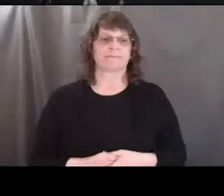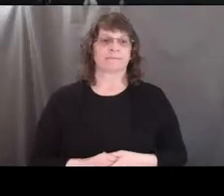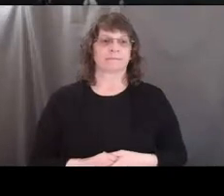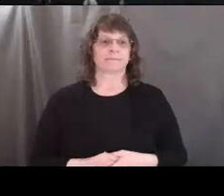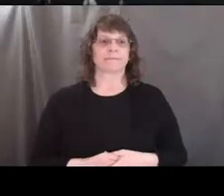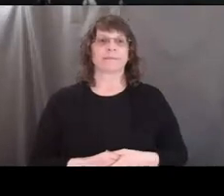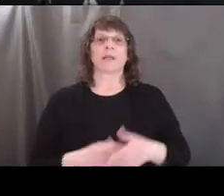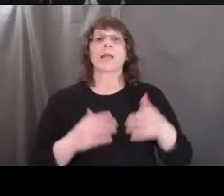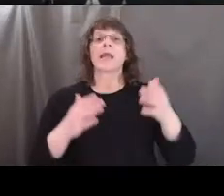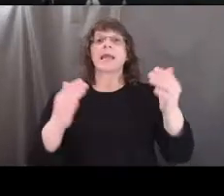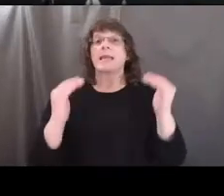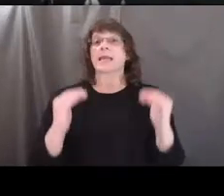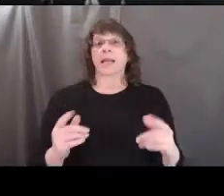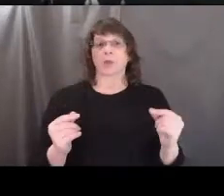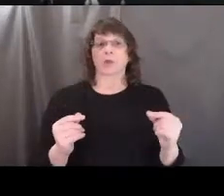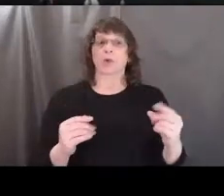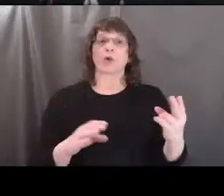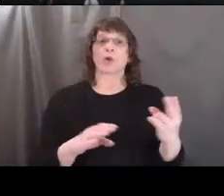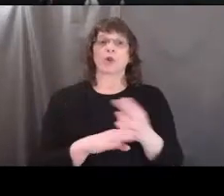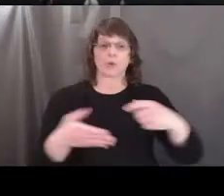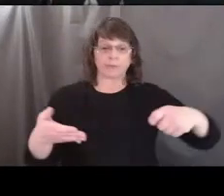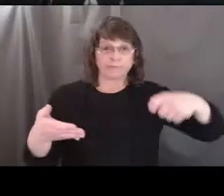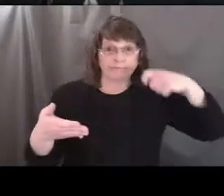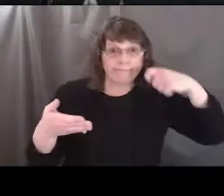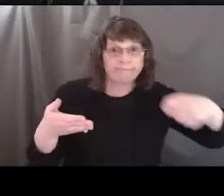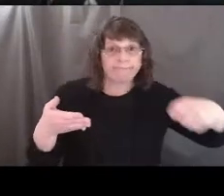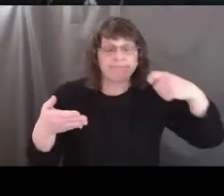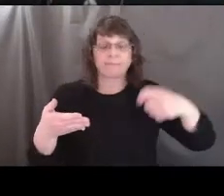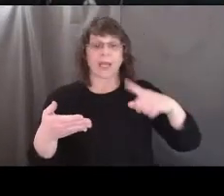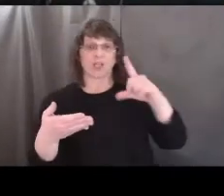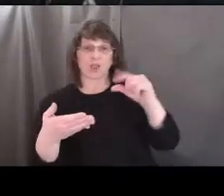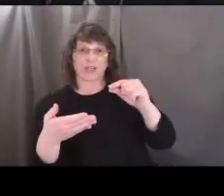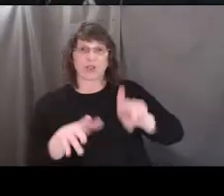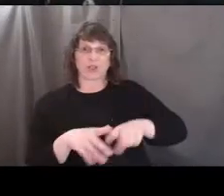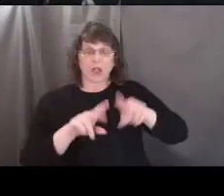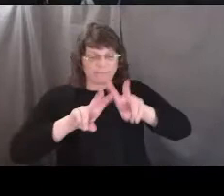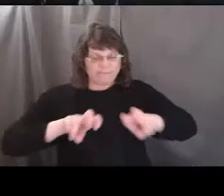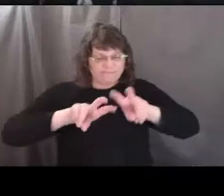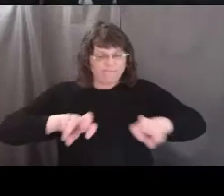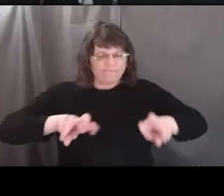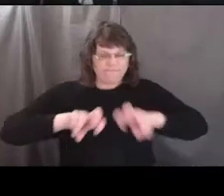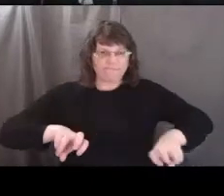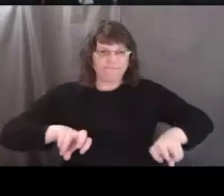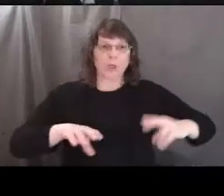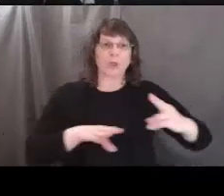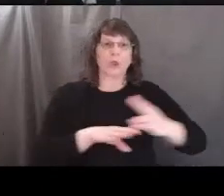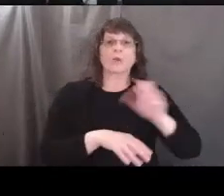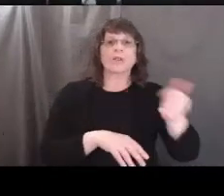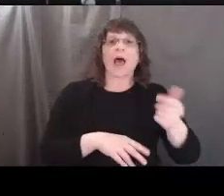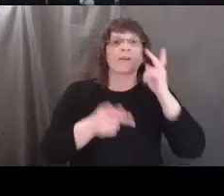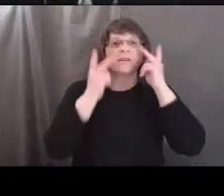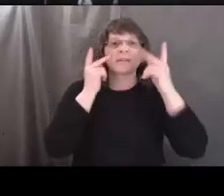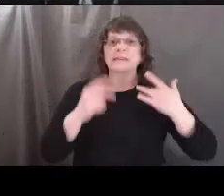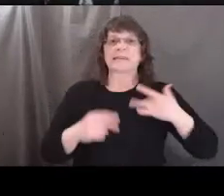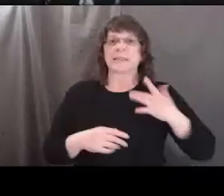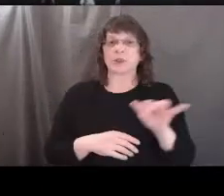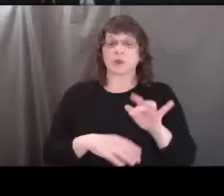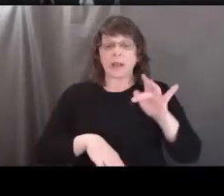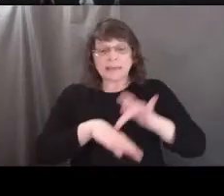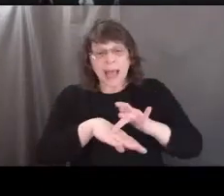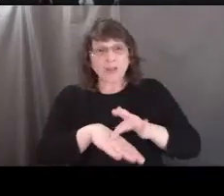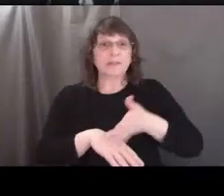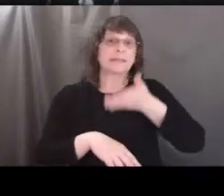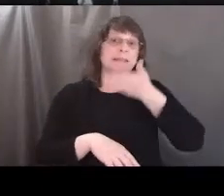Step three, use your hand lens and tweezers to start your dissection. Use your other senses as well. Touch it,